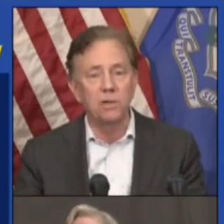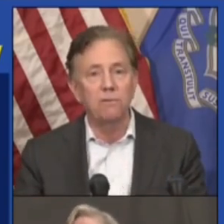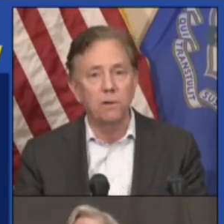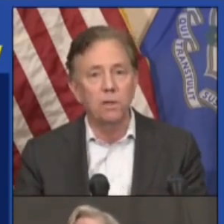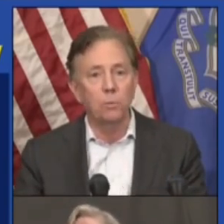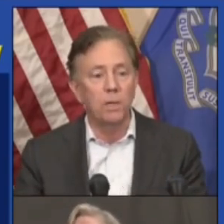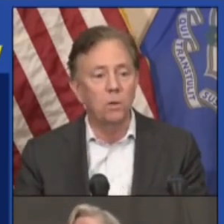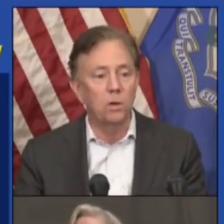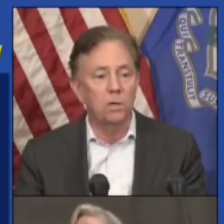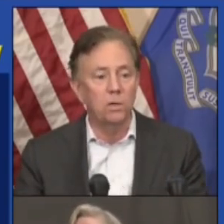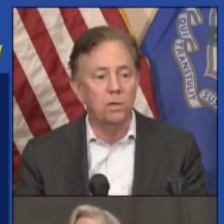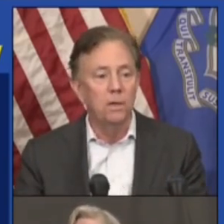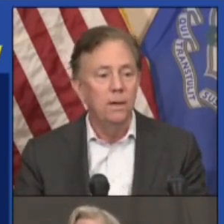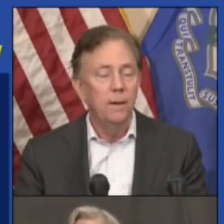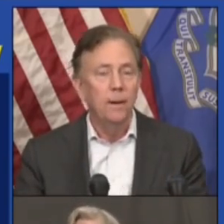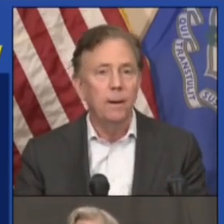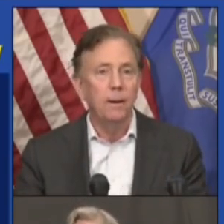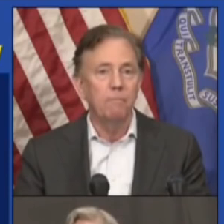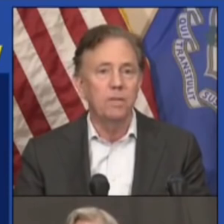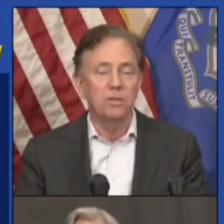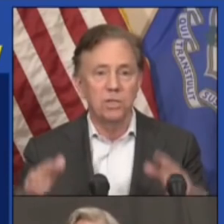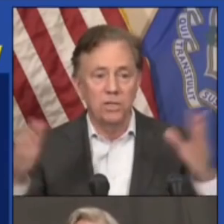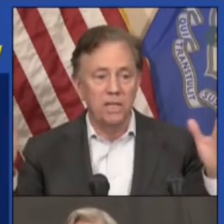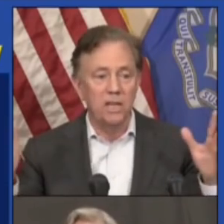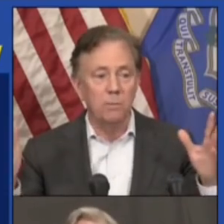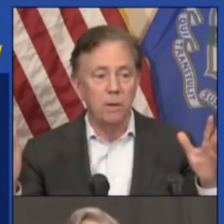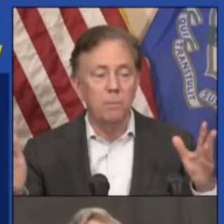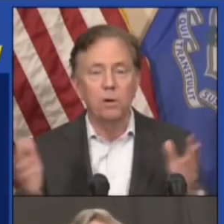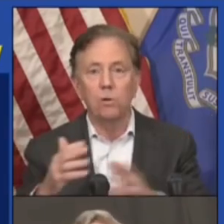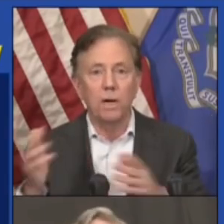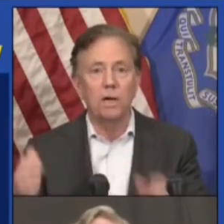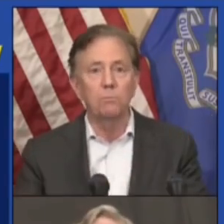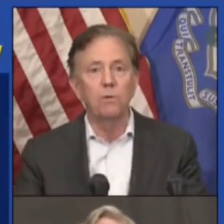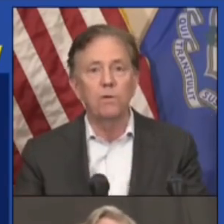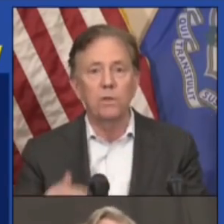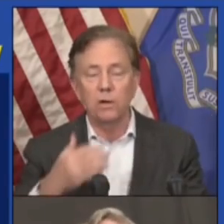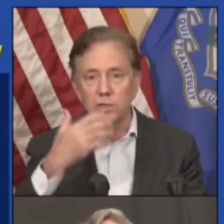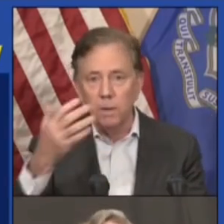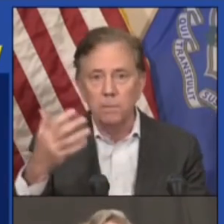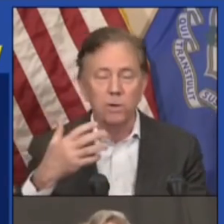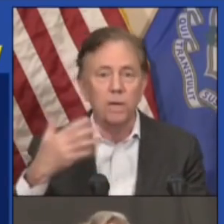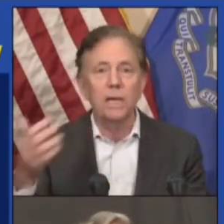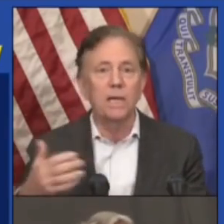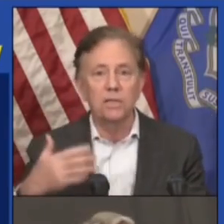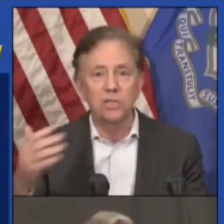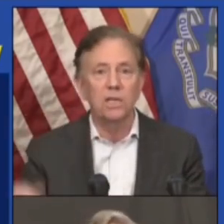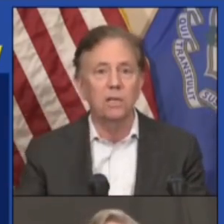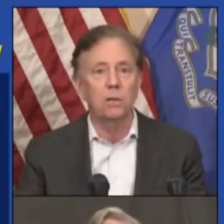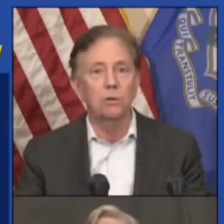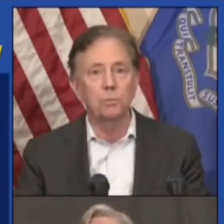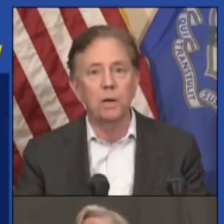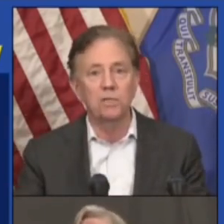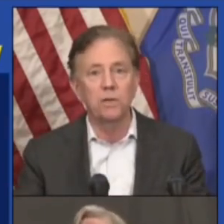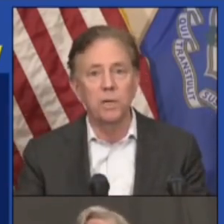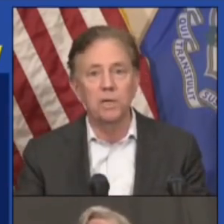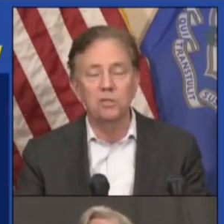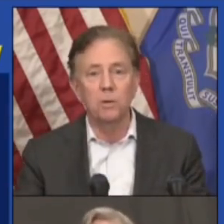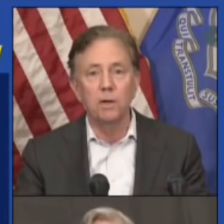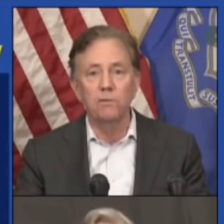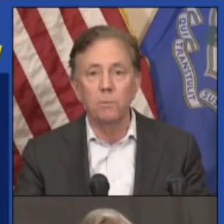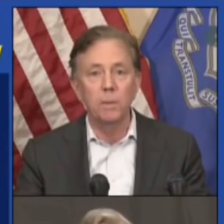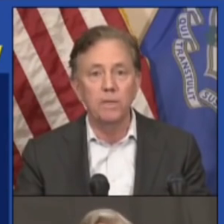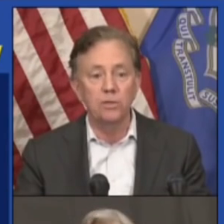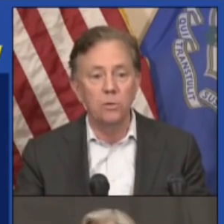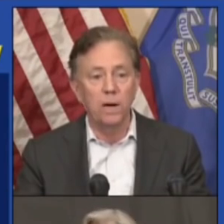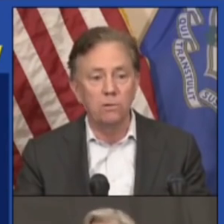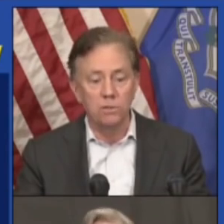capacity for a little bit longer, just because they tend to be a bigger crowd. In movie theaters, maybe you're eating and sitting in close proximity to